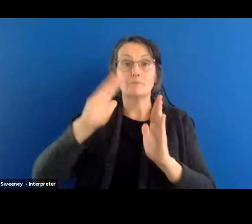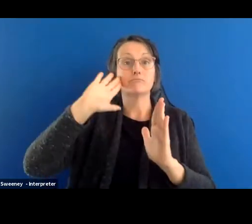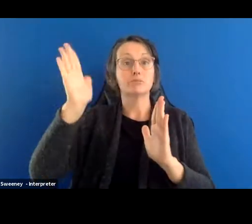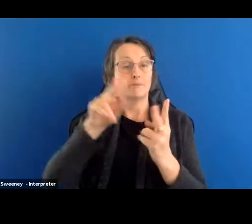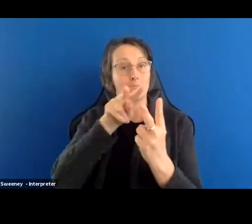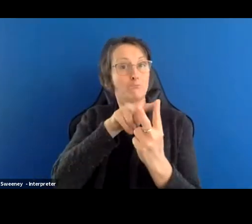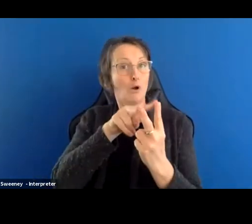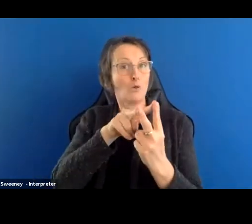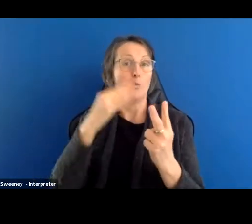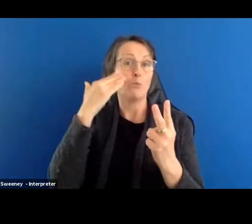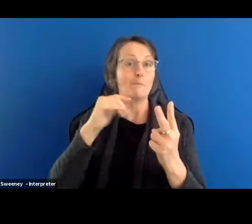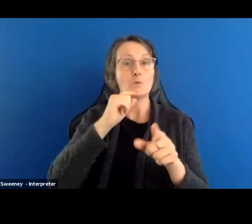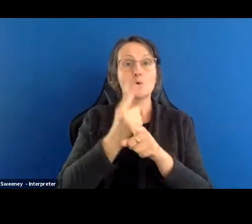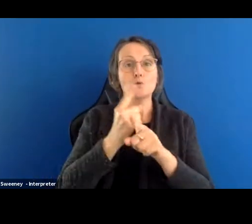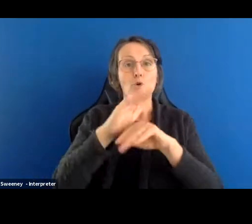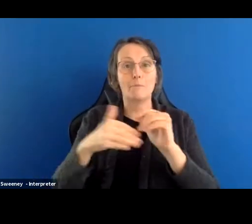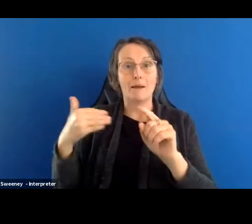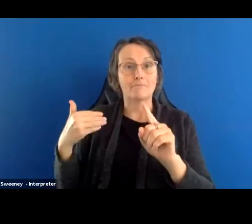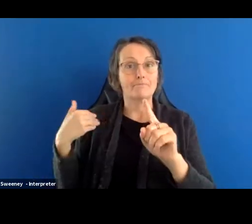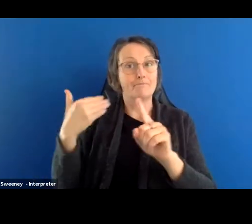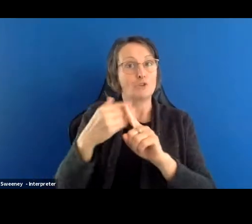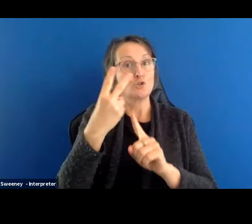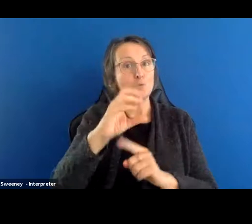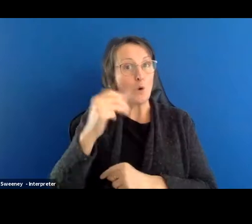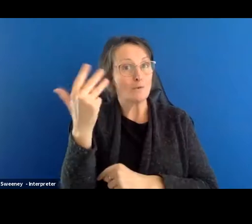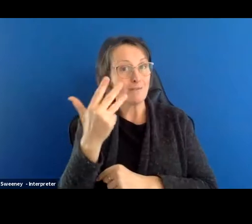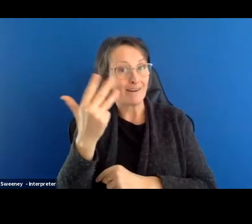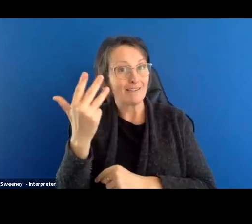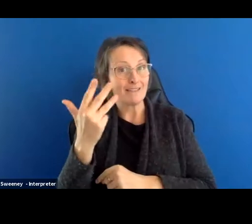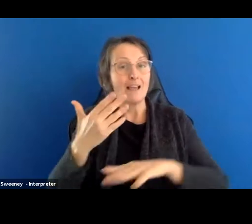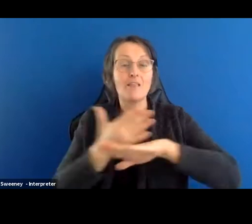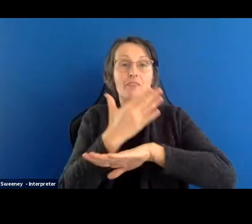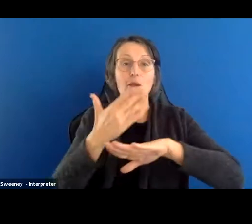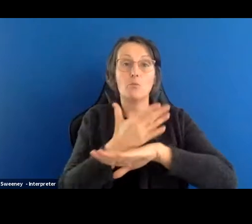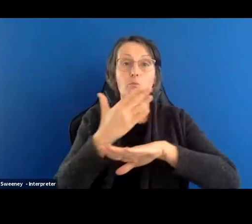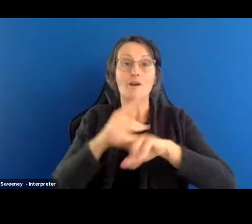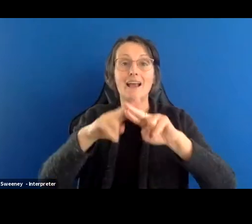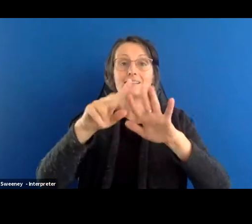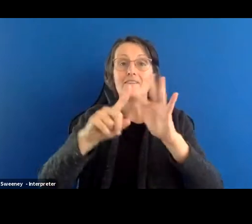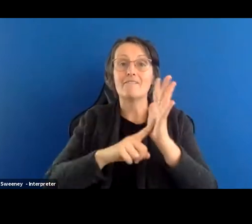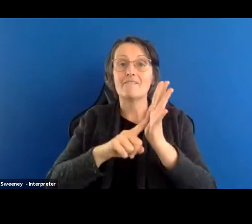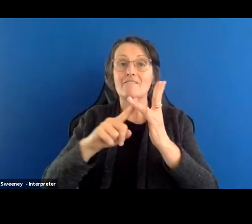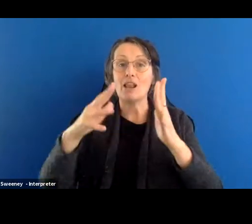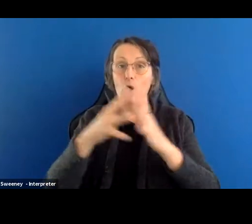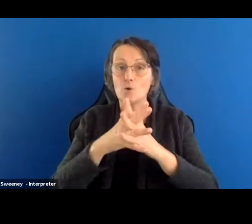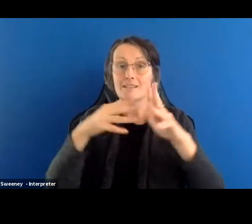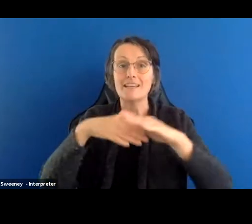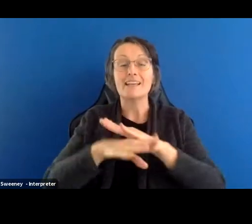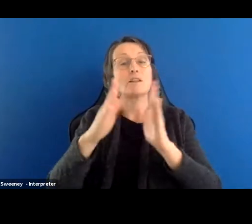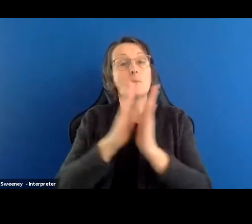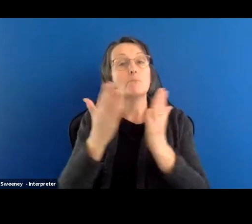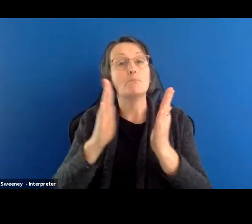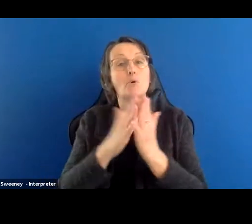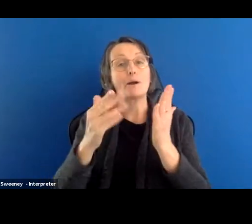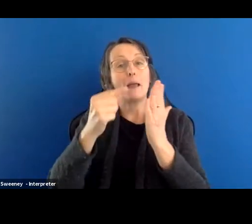Margaret discuss how during their 2019 tenure as Ruth Stephen Fellows at the Baineki Rare Book and Manuscript Library